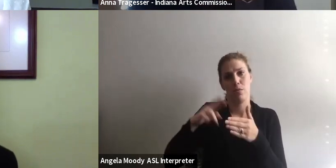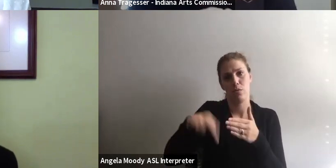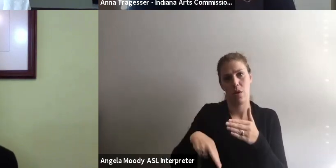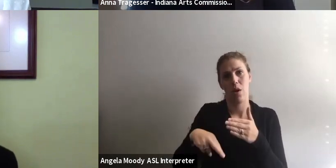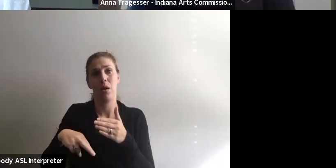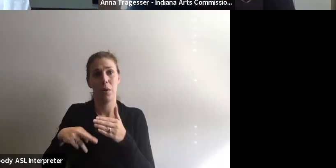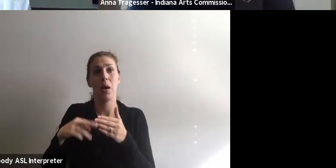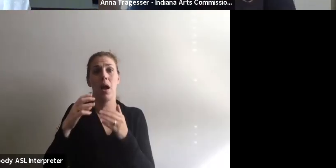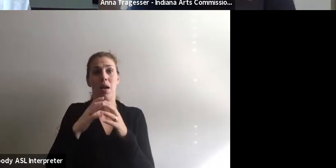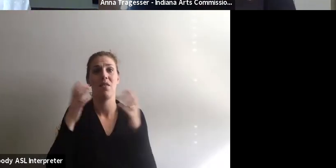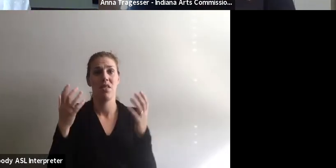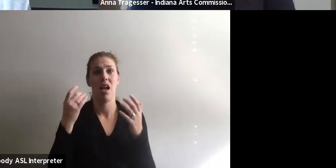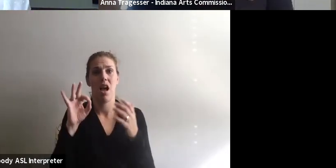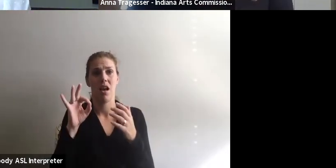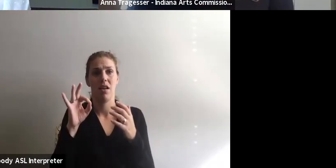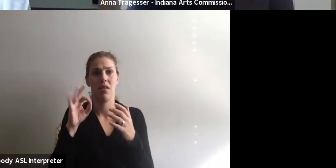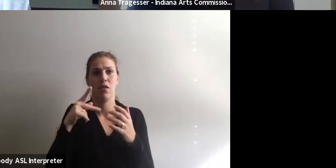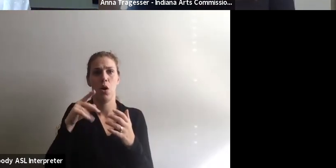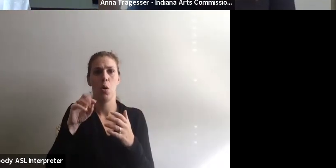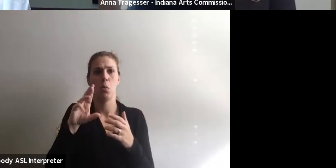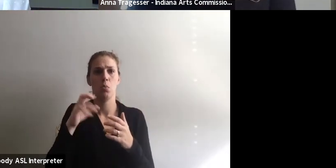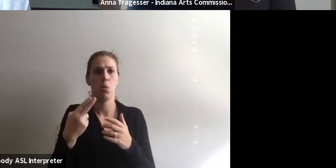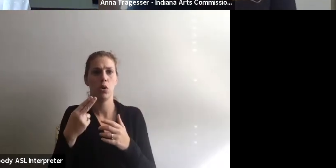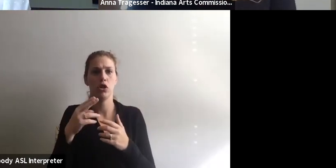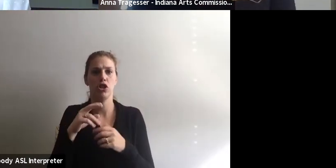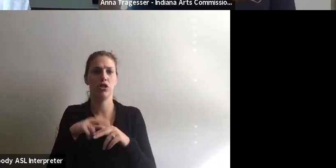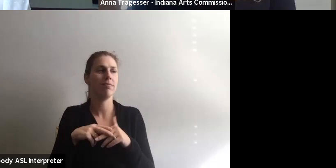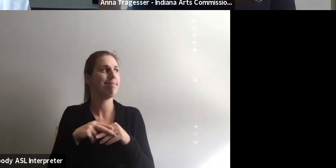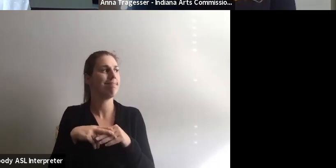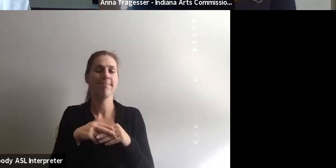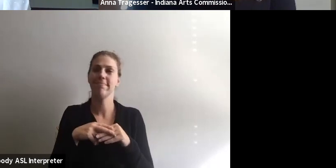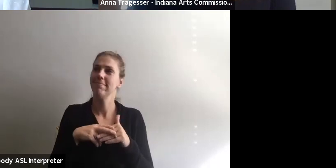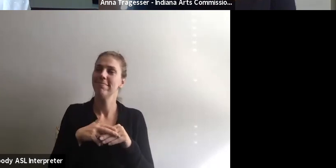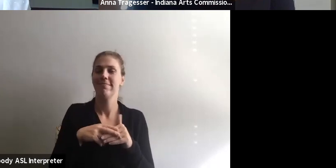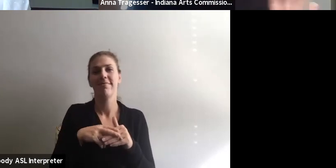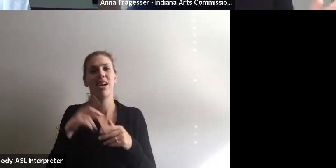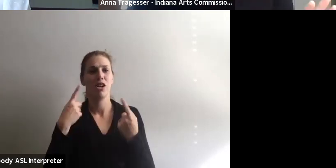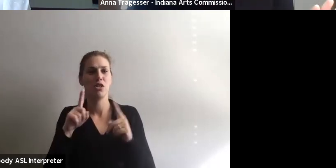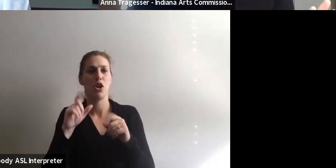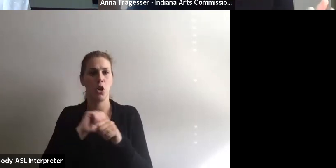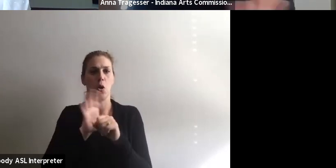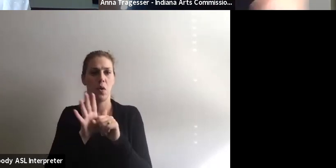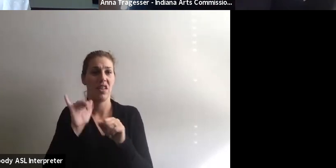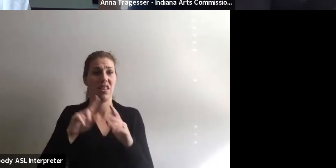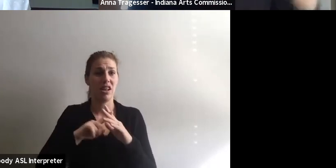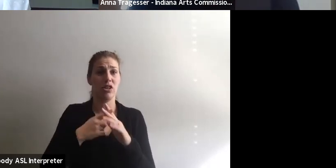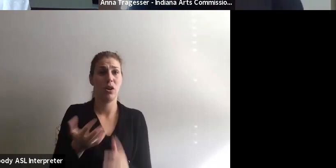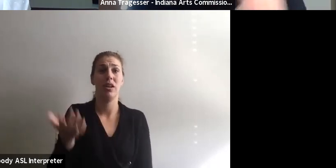a lot of porch porch sitting during COVID. Um, I, this started way back,